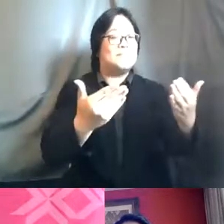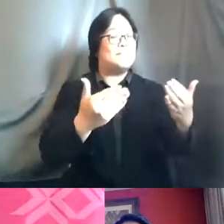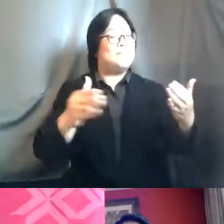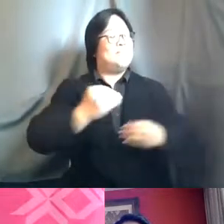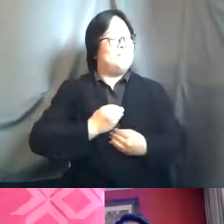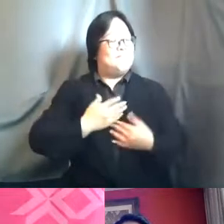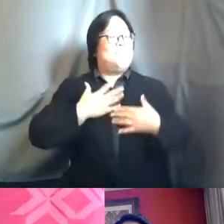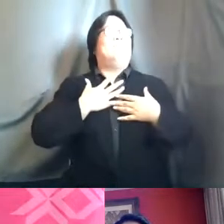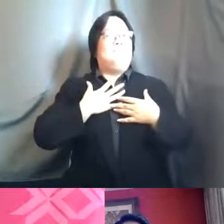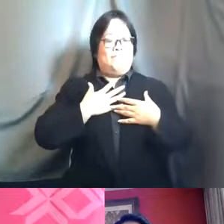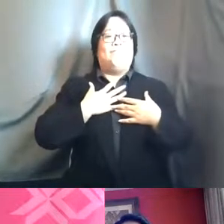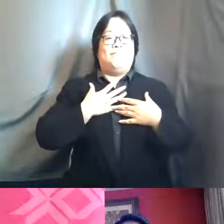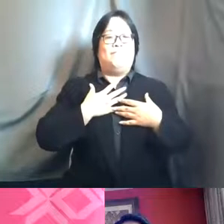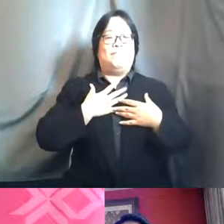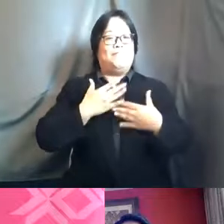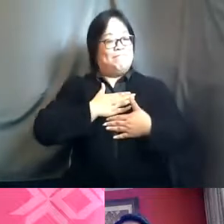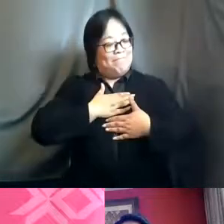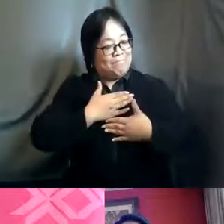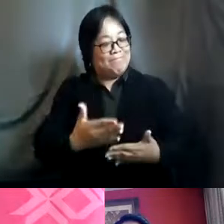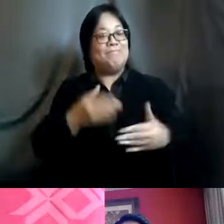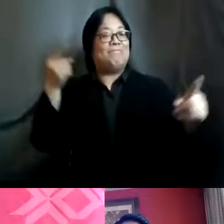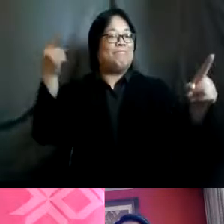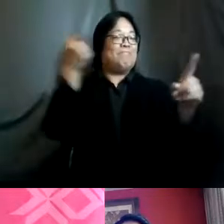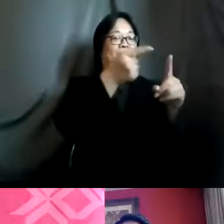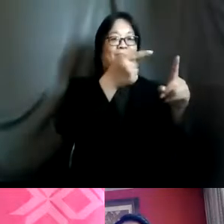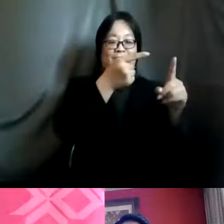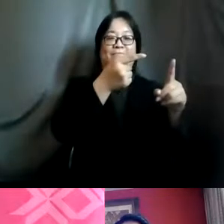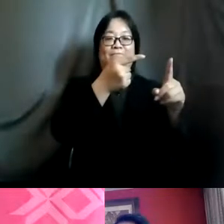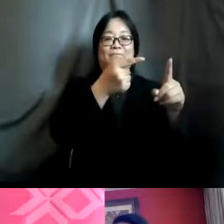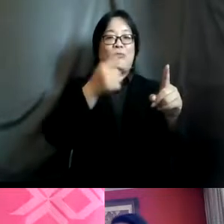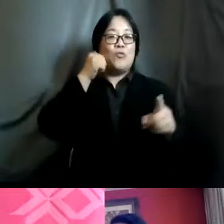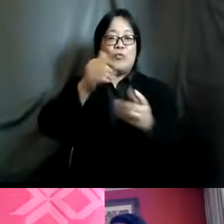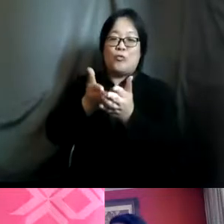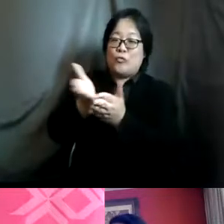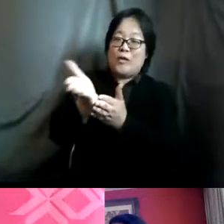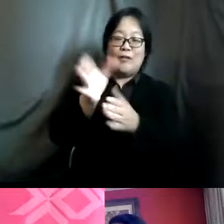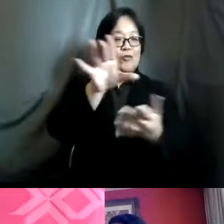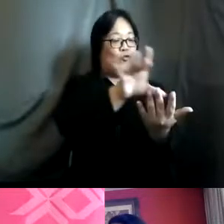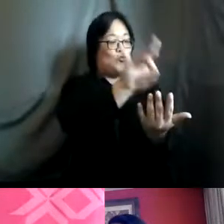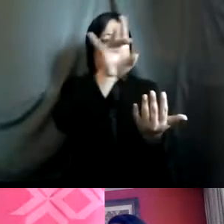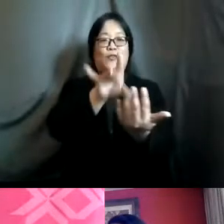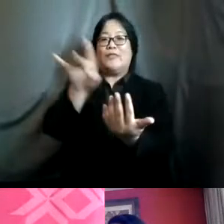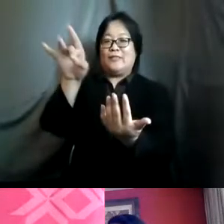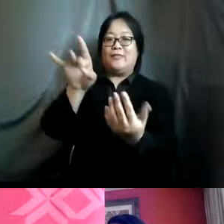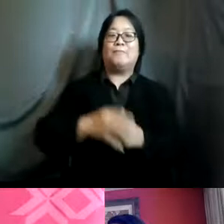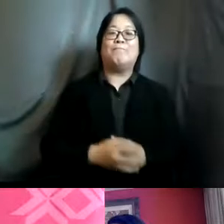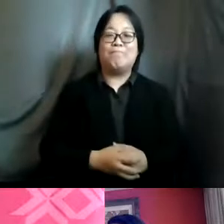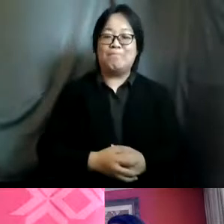energy and dedication to realizing girls and women's rights to make choices about their own bodies